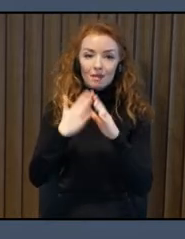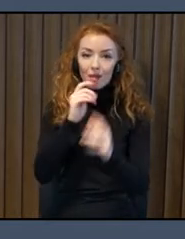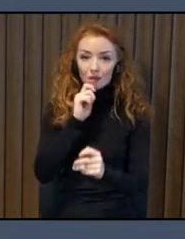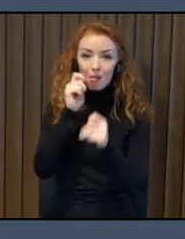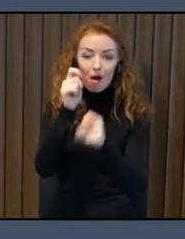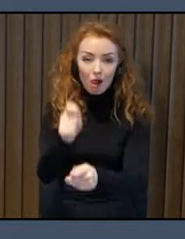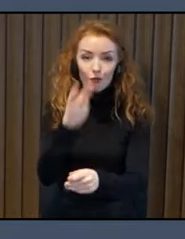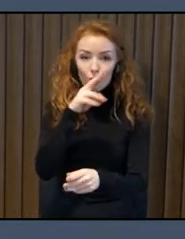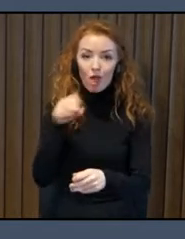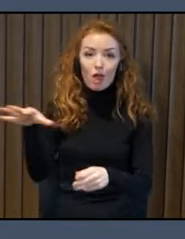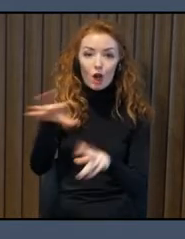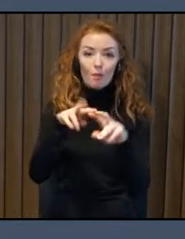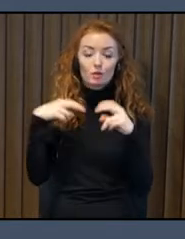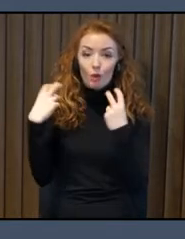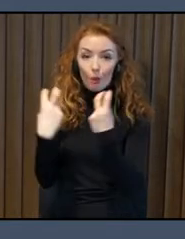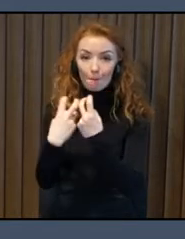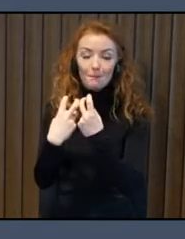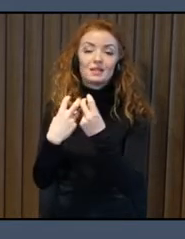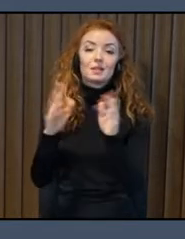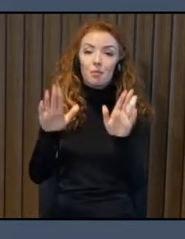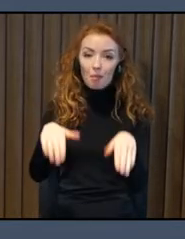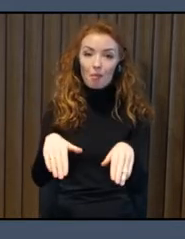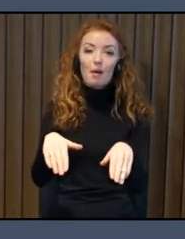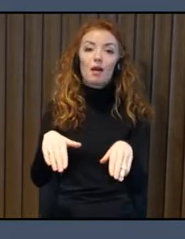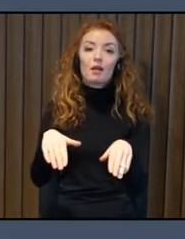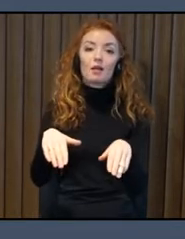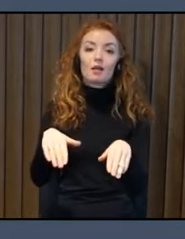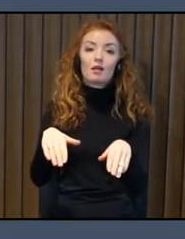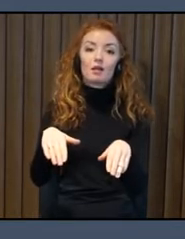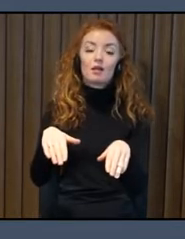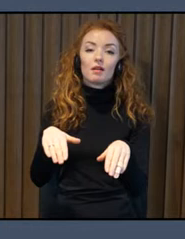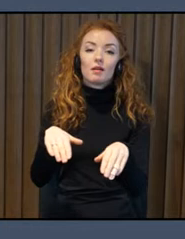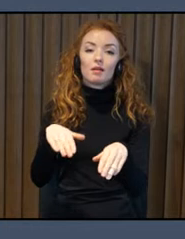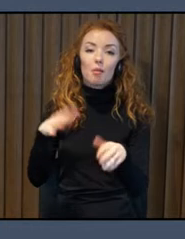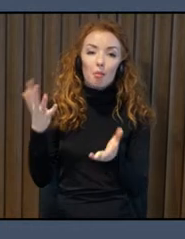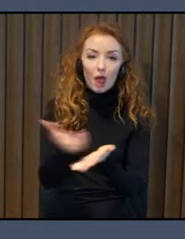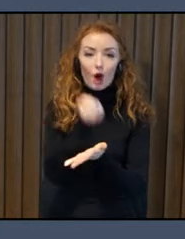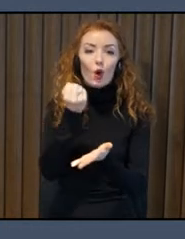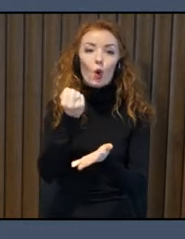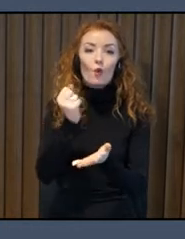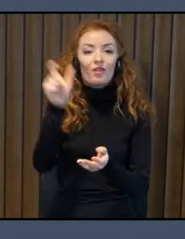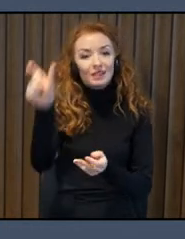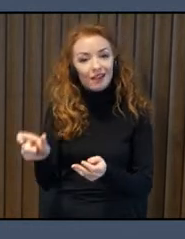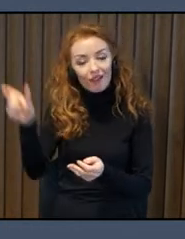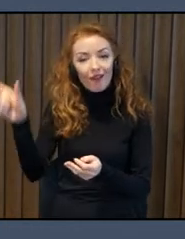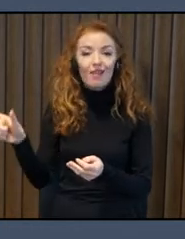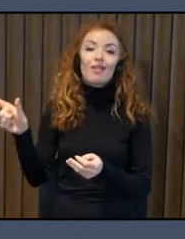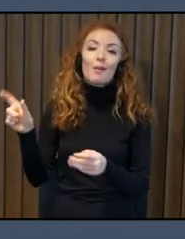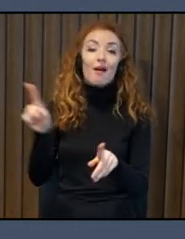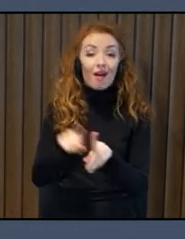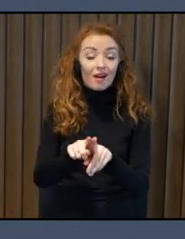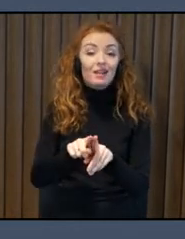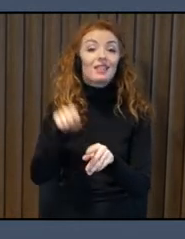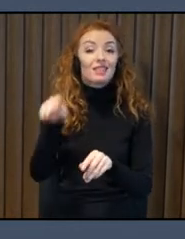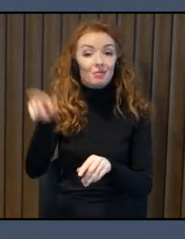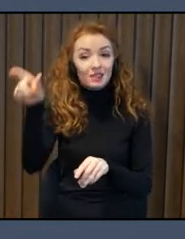that has been working with accessibility for its citizens and especially citizens with disabilities. And we will now speak about some of the reasons why we